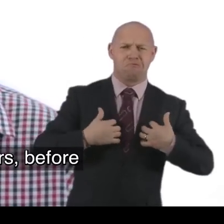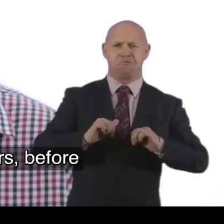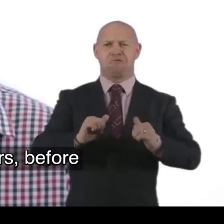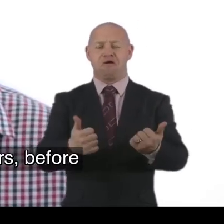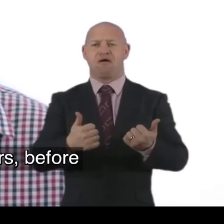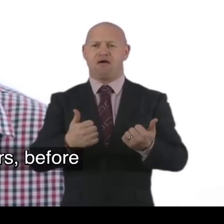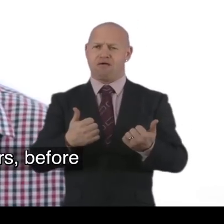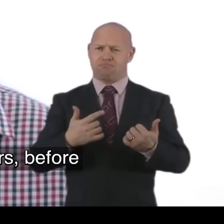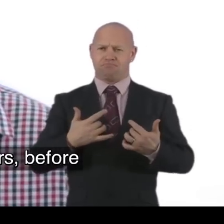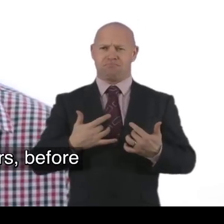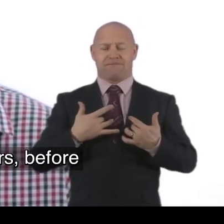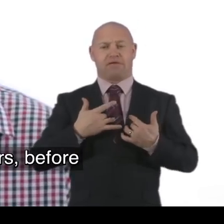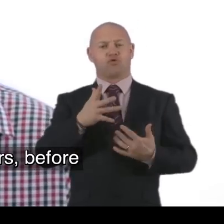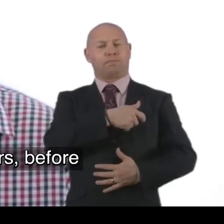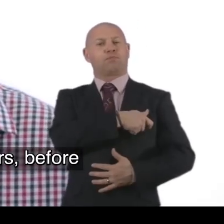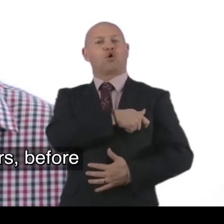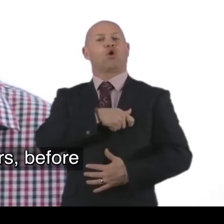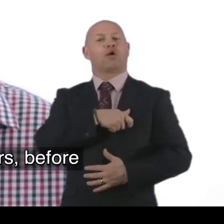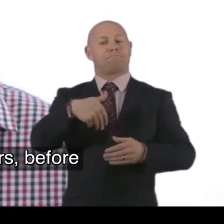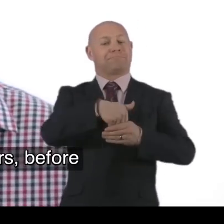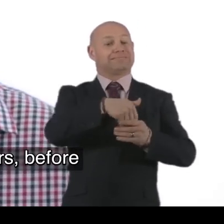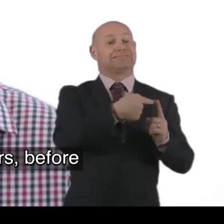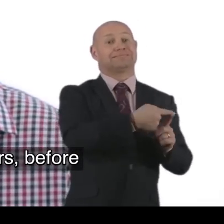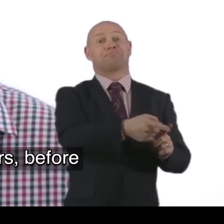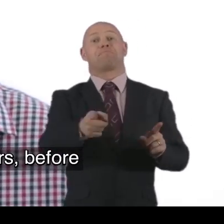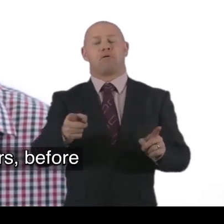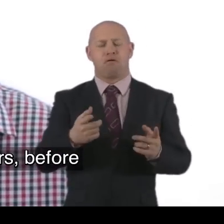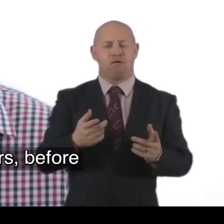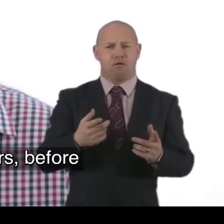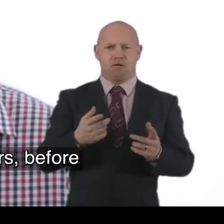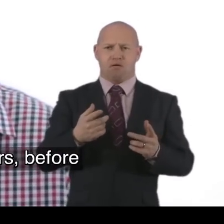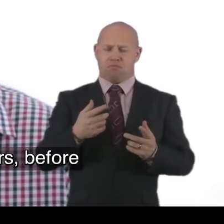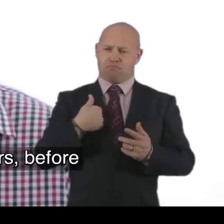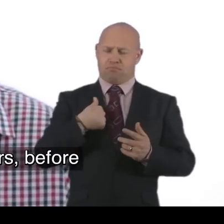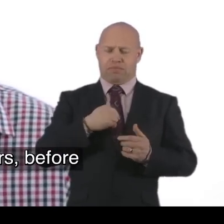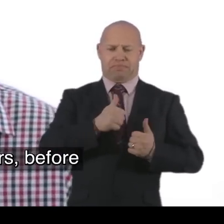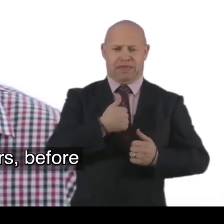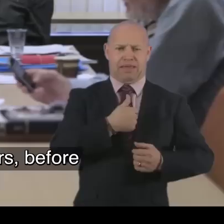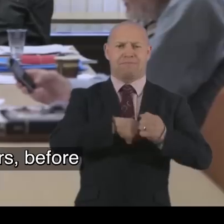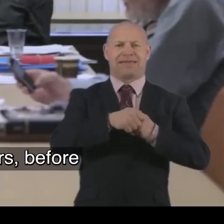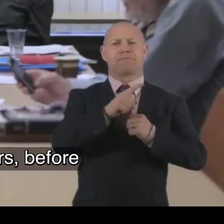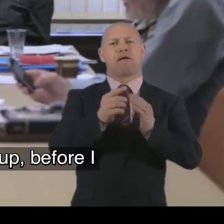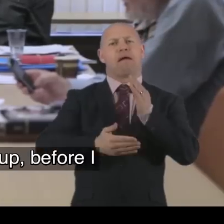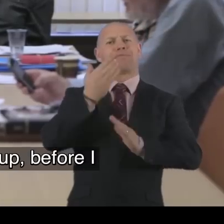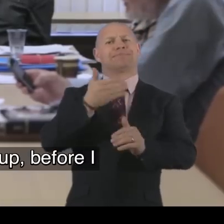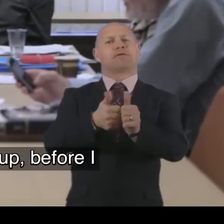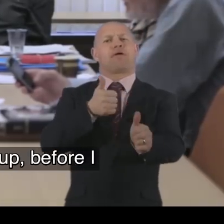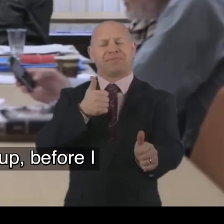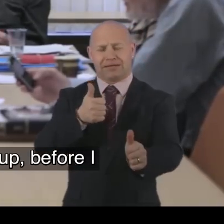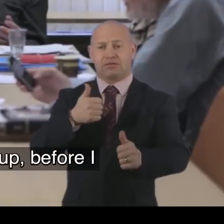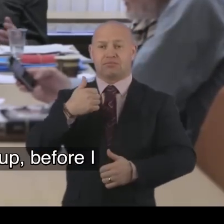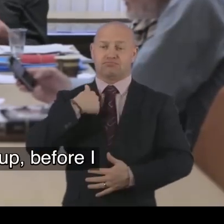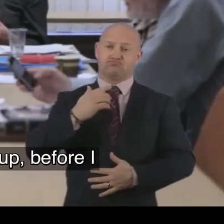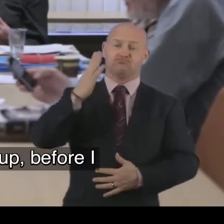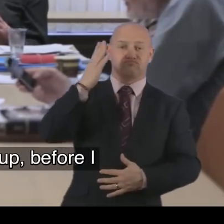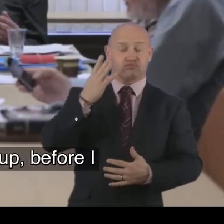for committee members as they were then before, before the AGM became a limited company. And my hand had